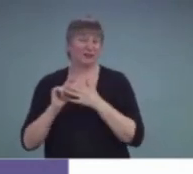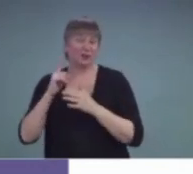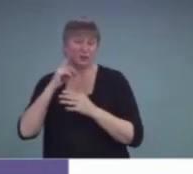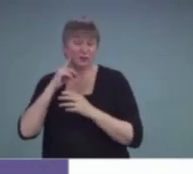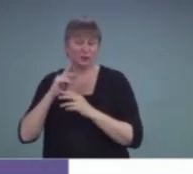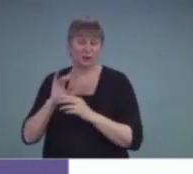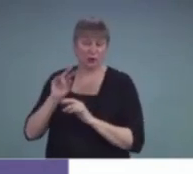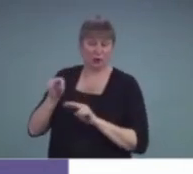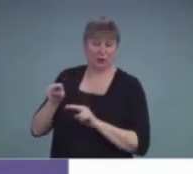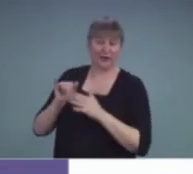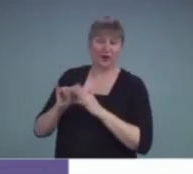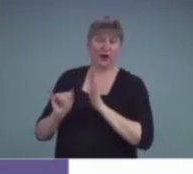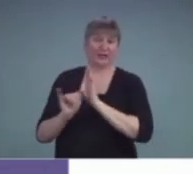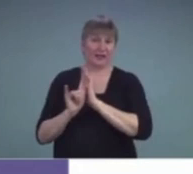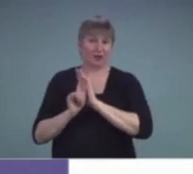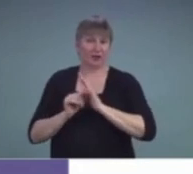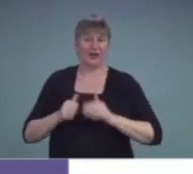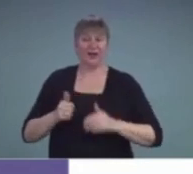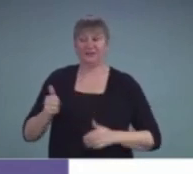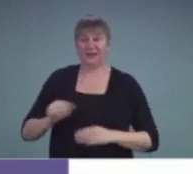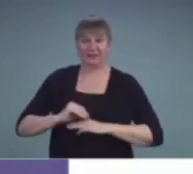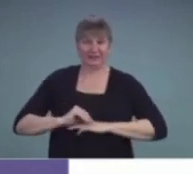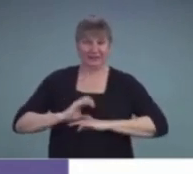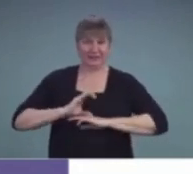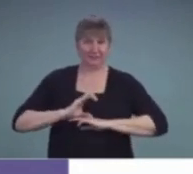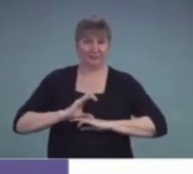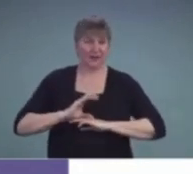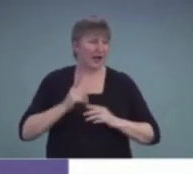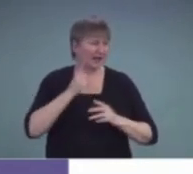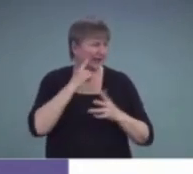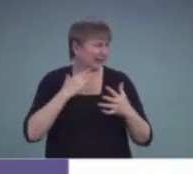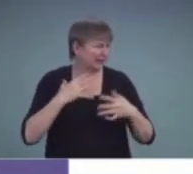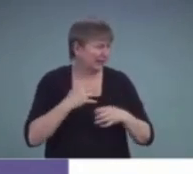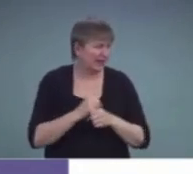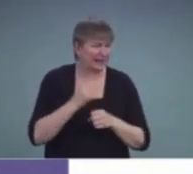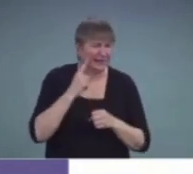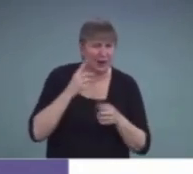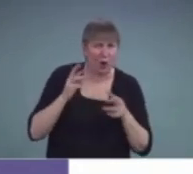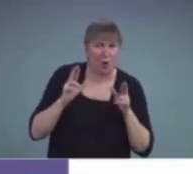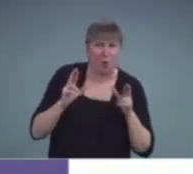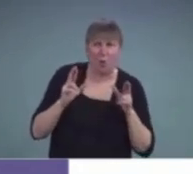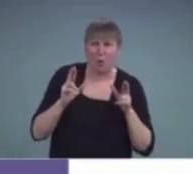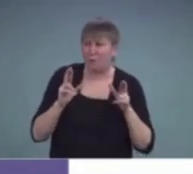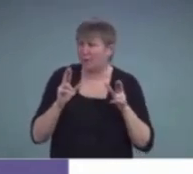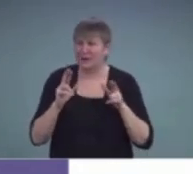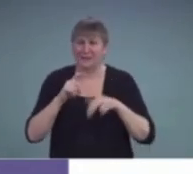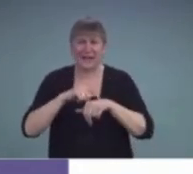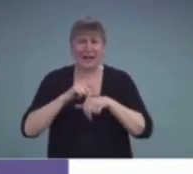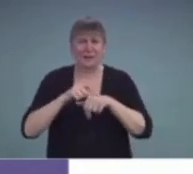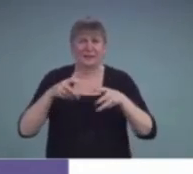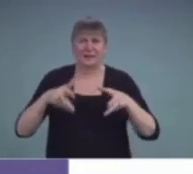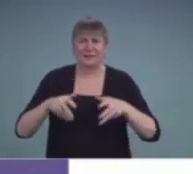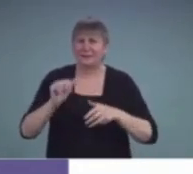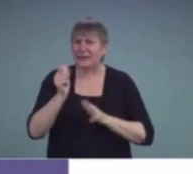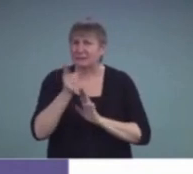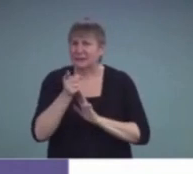Oh, I'm going to end there. I hope that we have at least 10 minutes for some questions. And